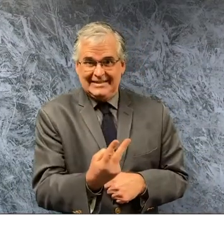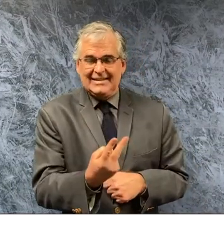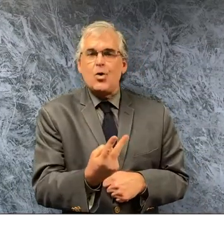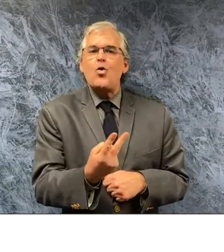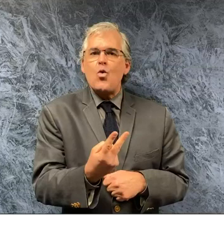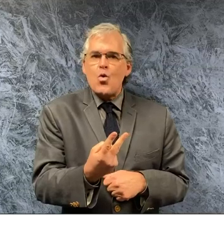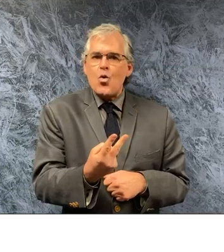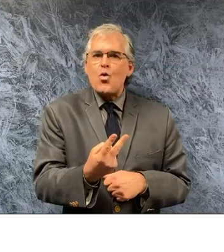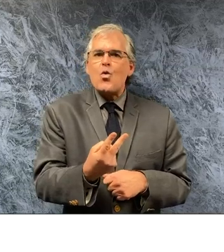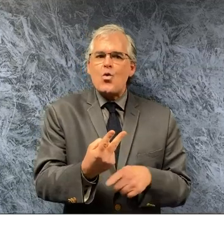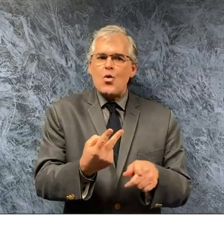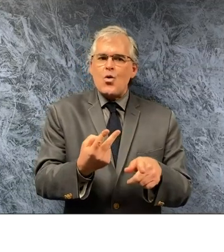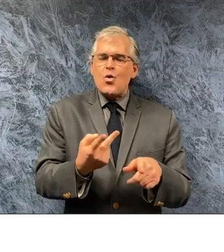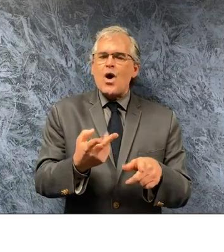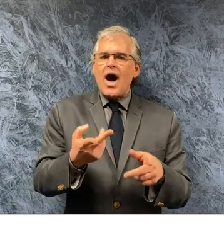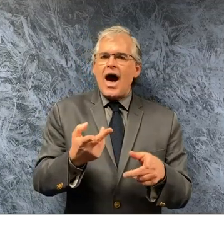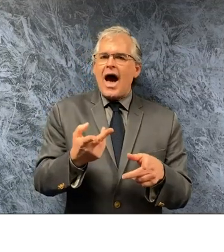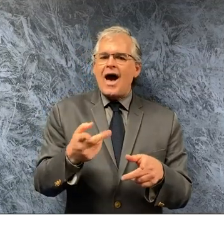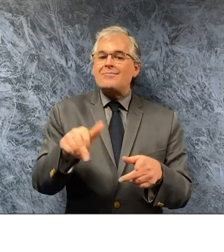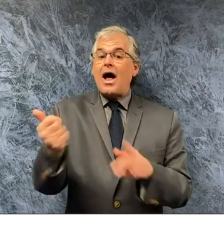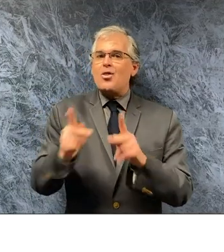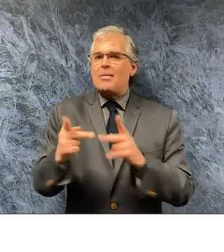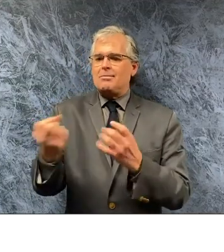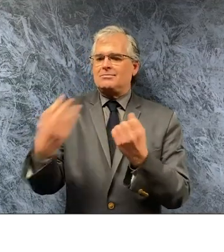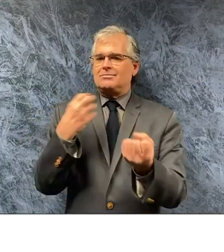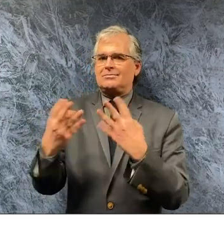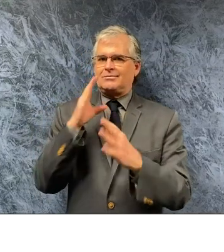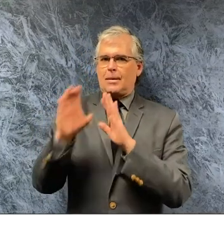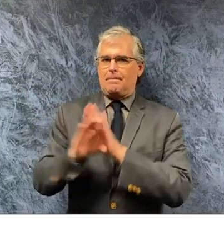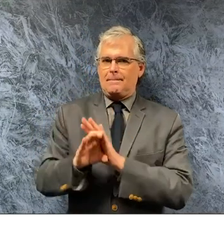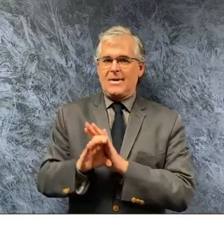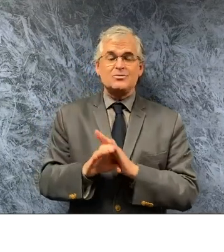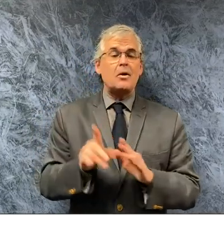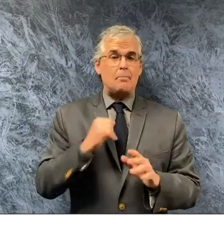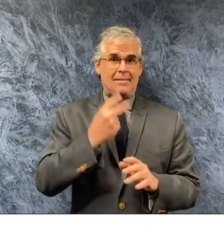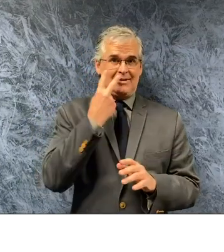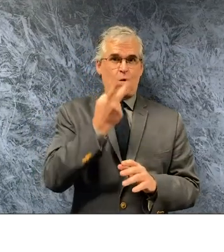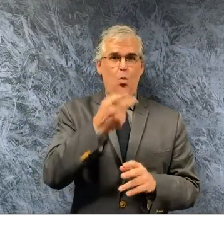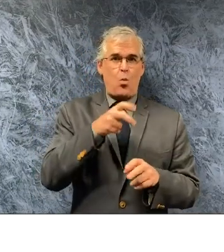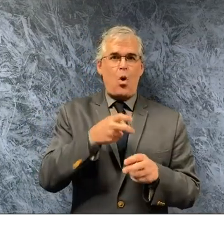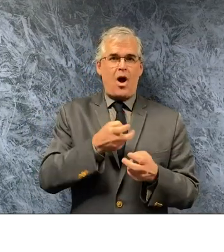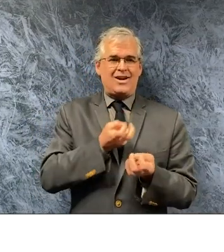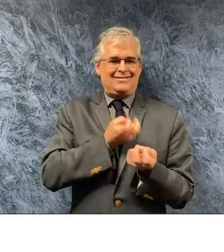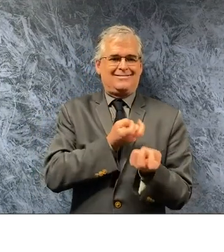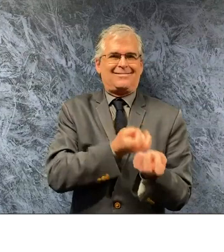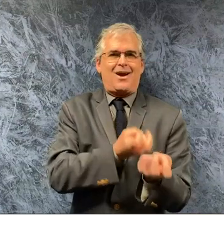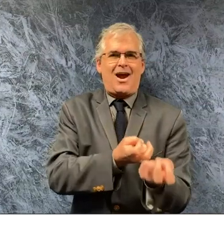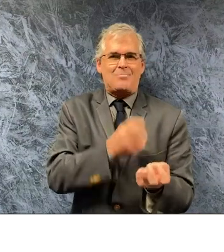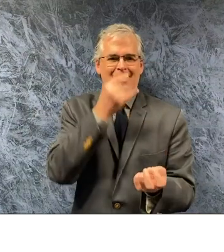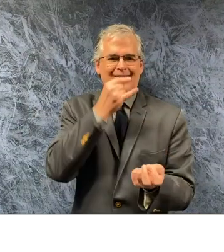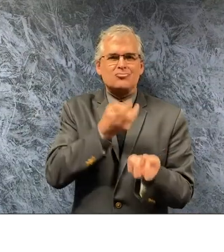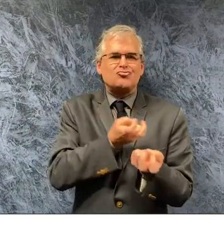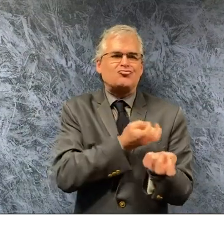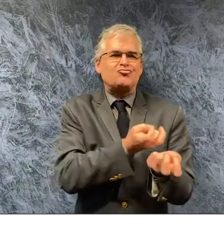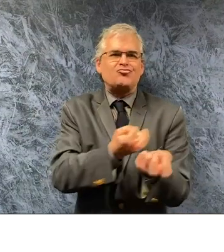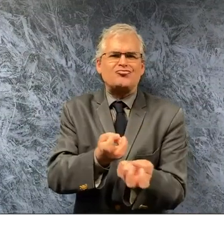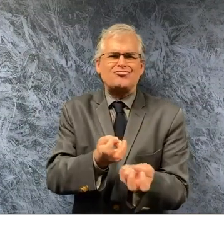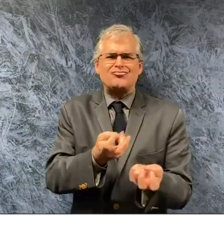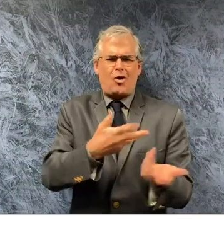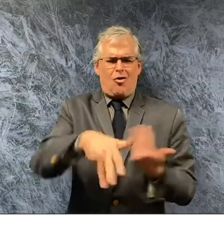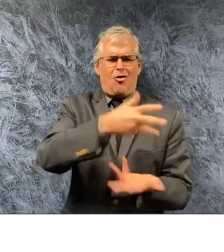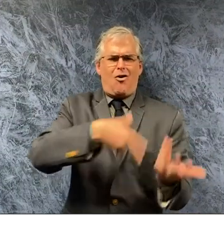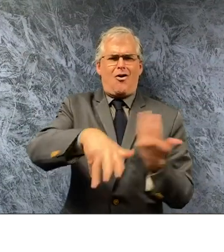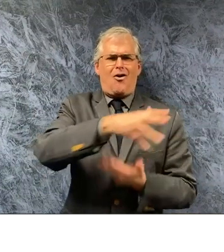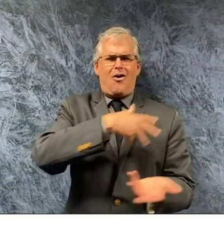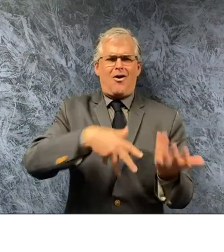i saw skateboard parks it had 30 and 40 kids skating up and down and jumping and there was no social distancing there and next to the